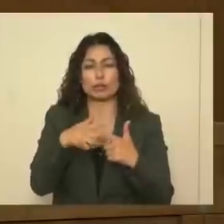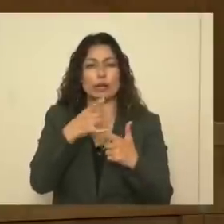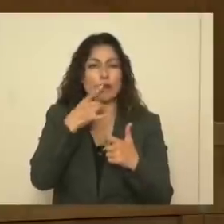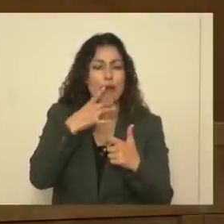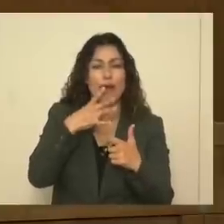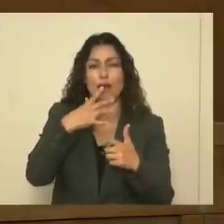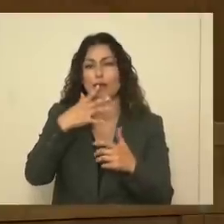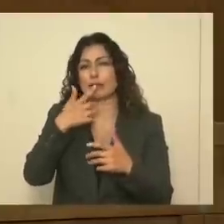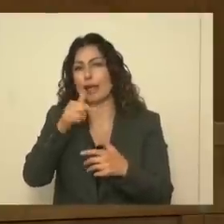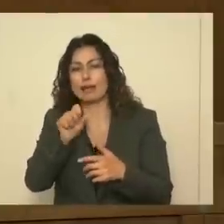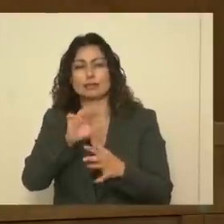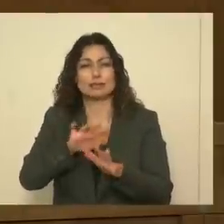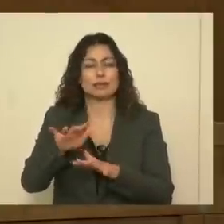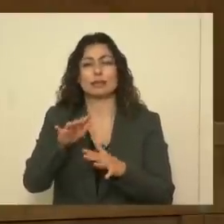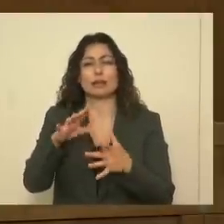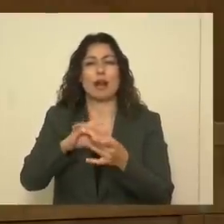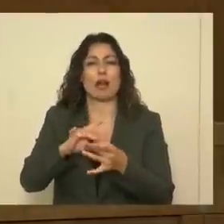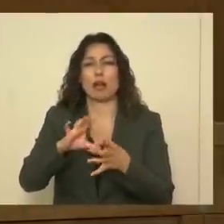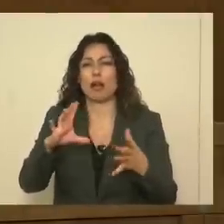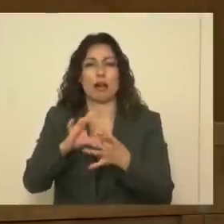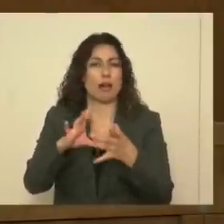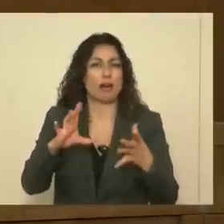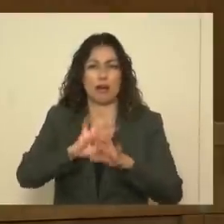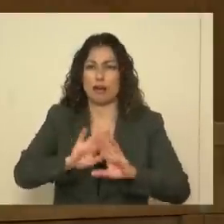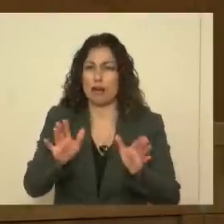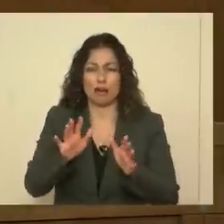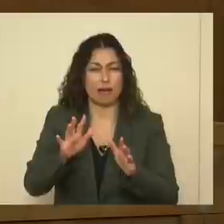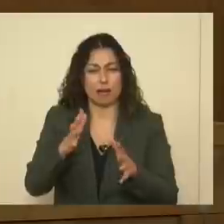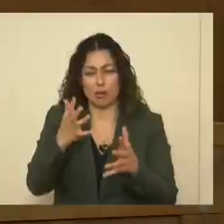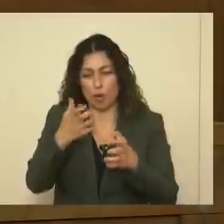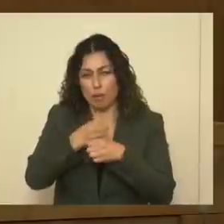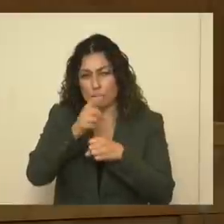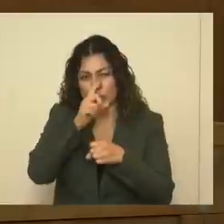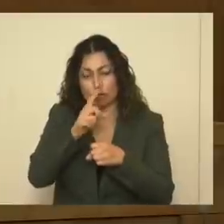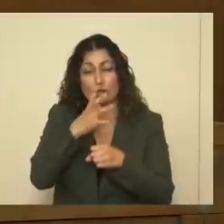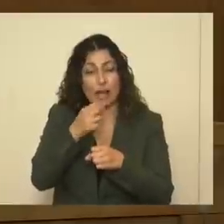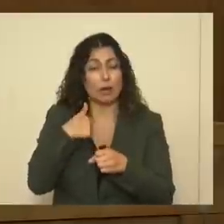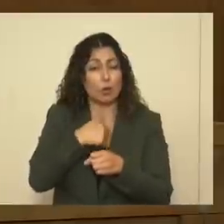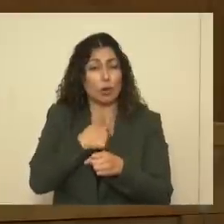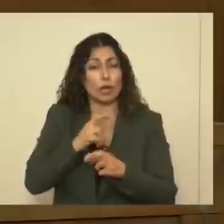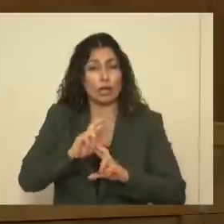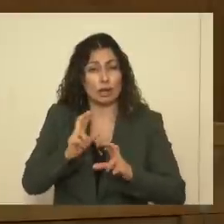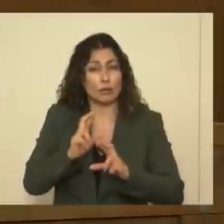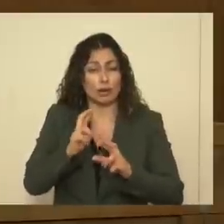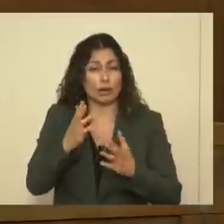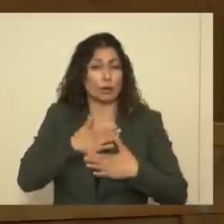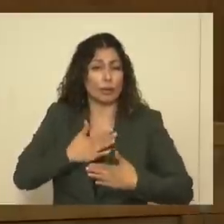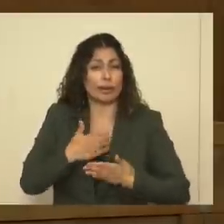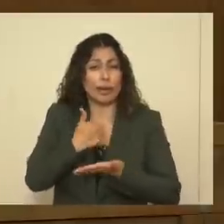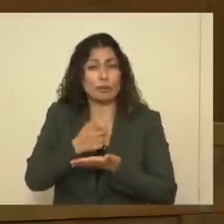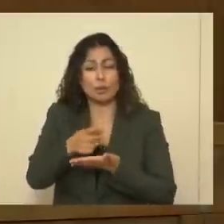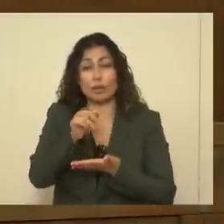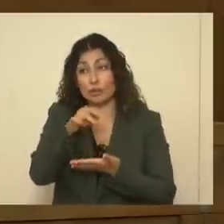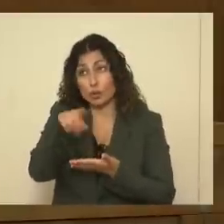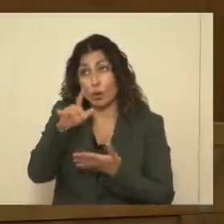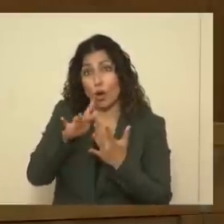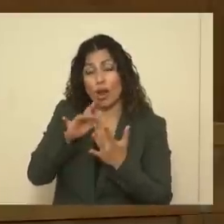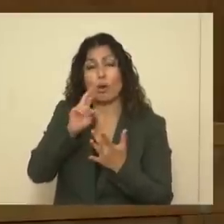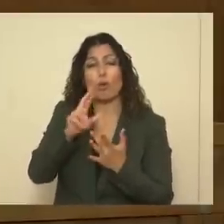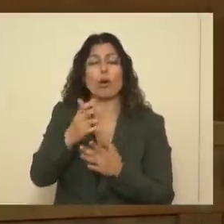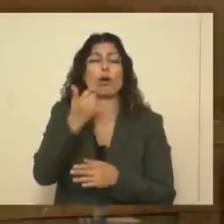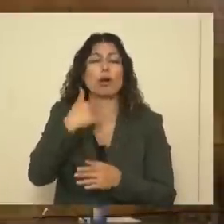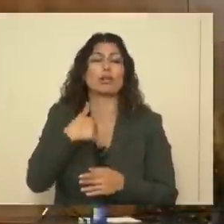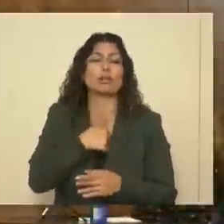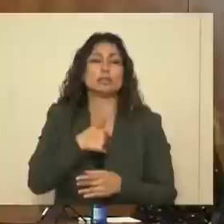this summer, and that's why we have those programs, and we have folks who are ready and willing to help if you go online or give us a call. Thank you.